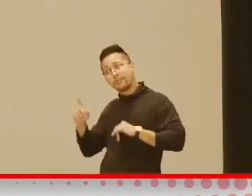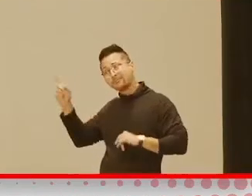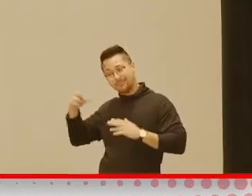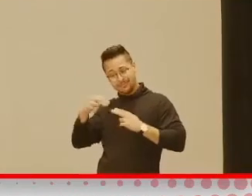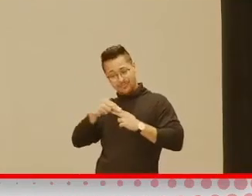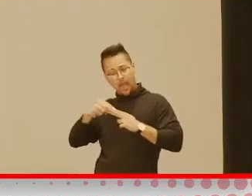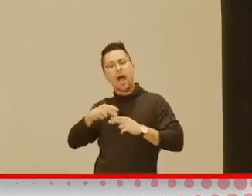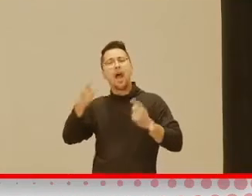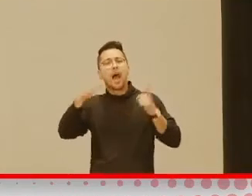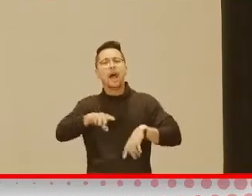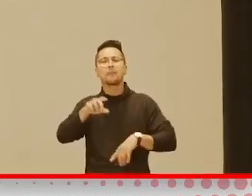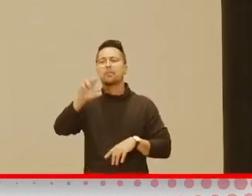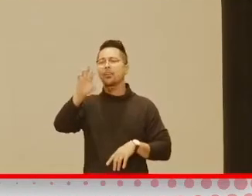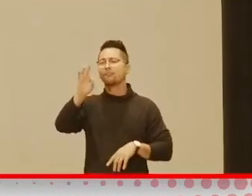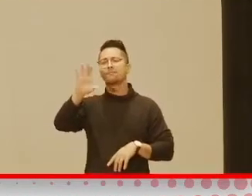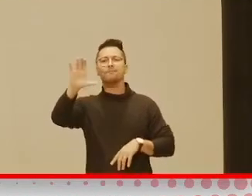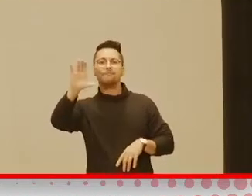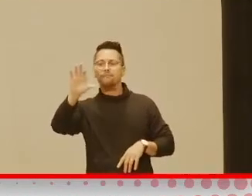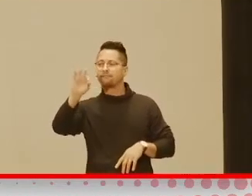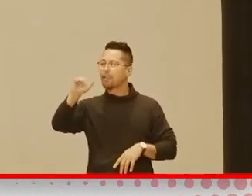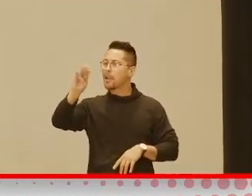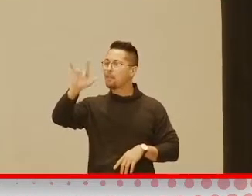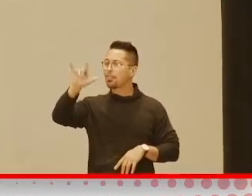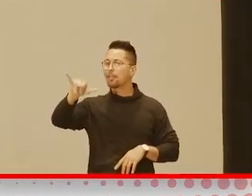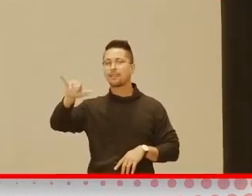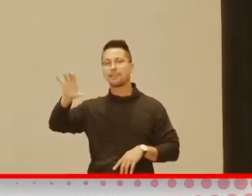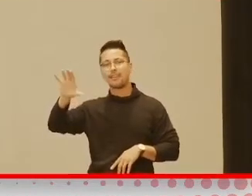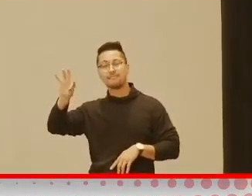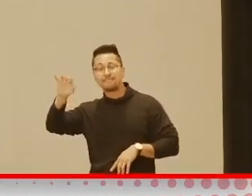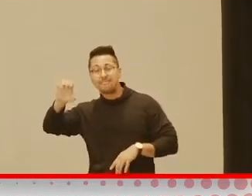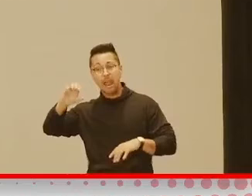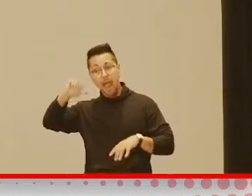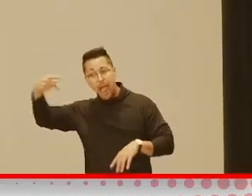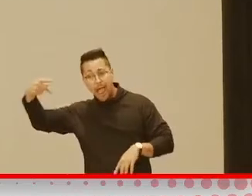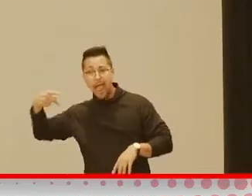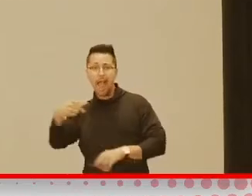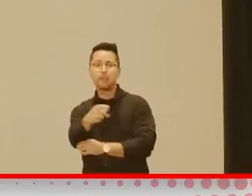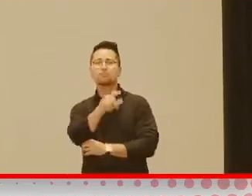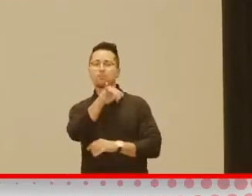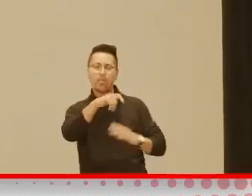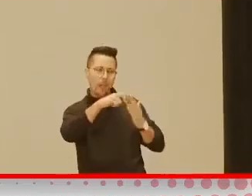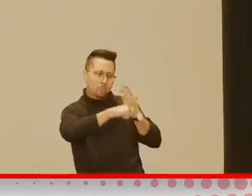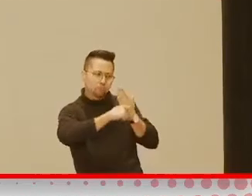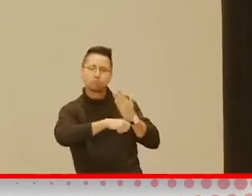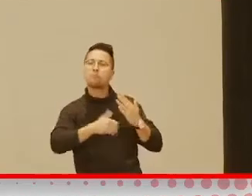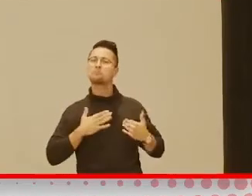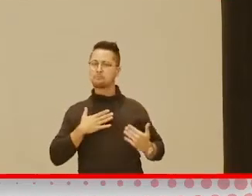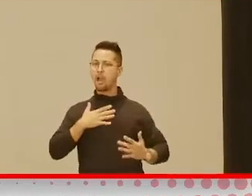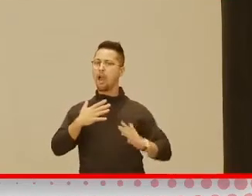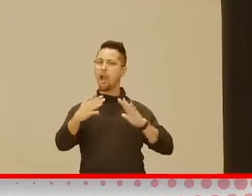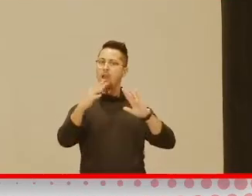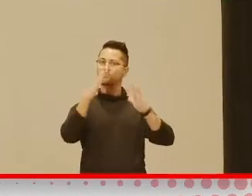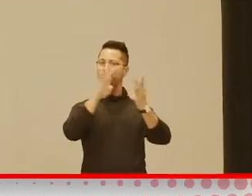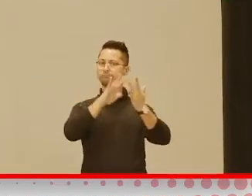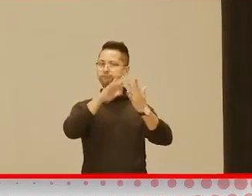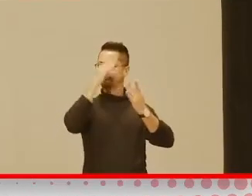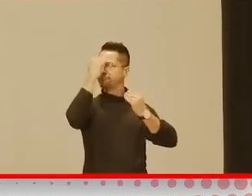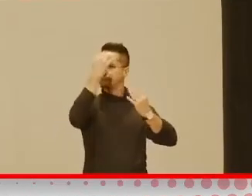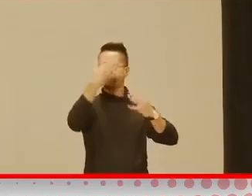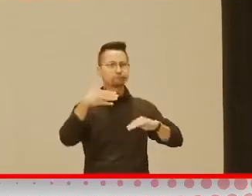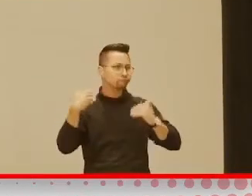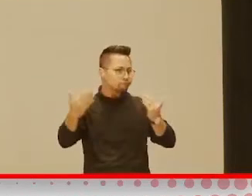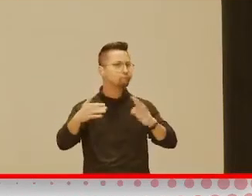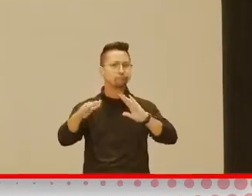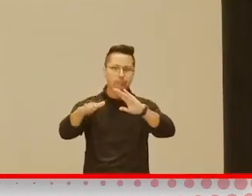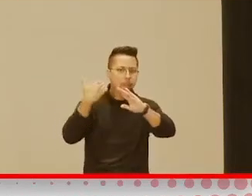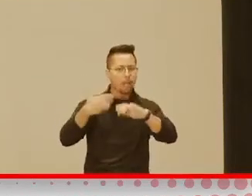app or on the program, it's got my contact information. Feel free to send me an email. I'm happy to send you a